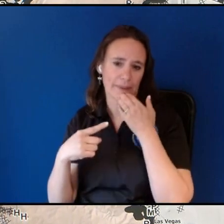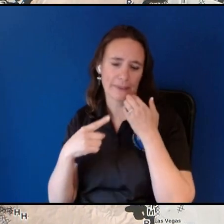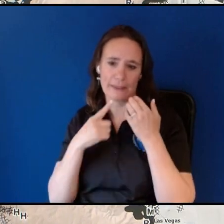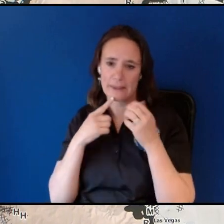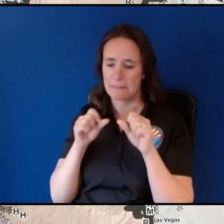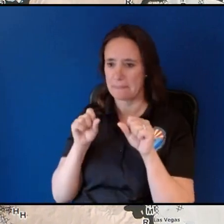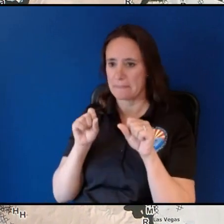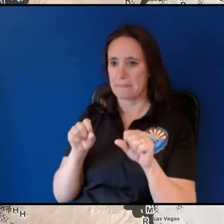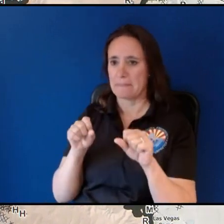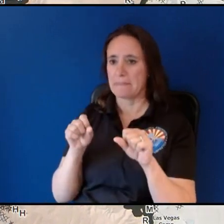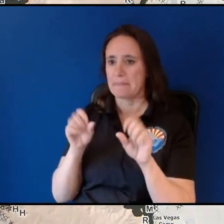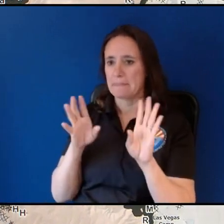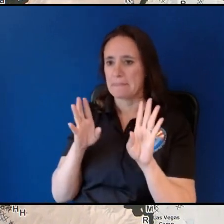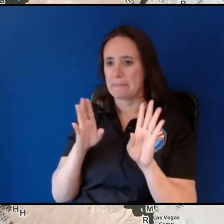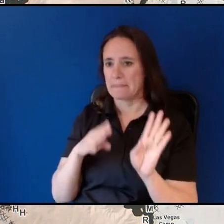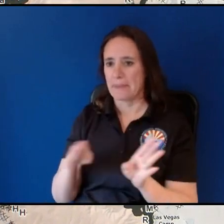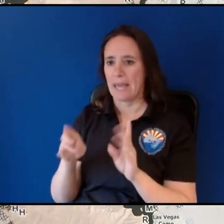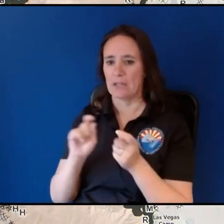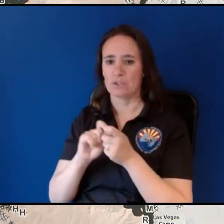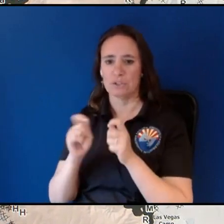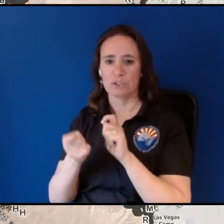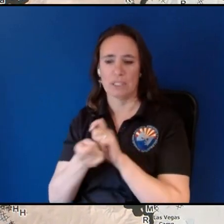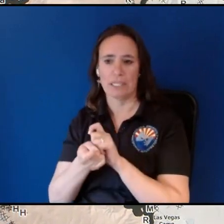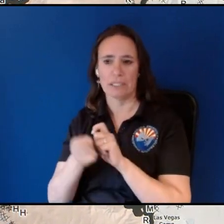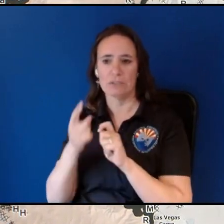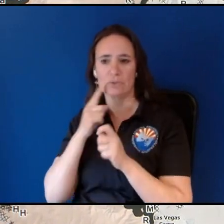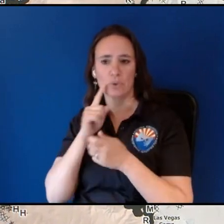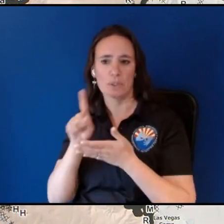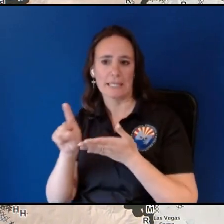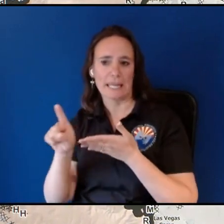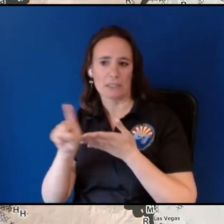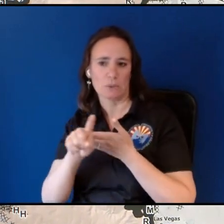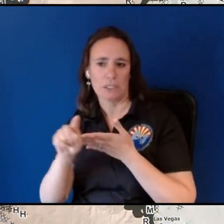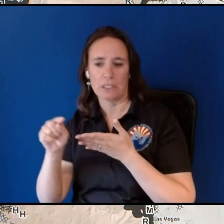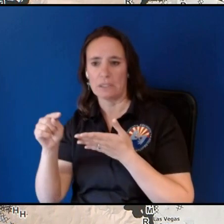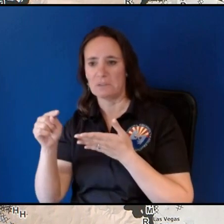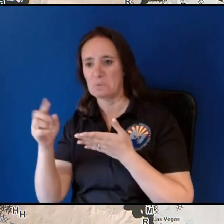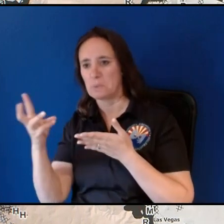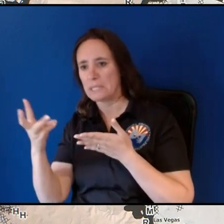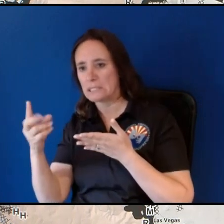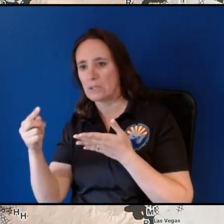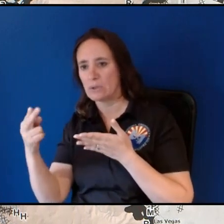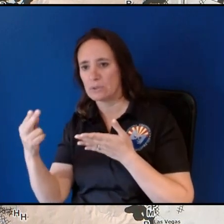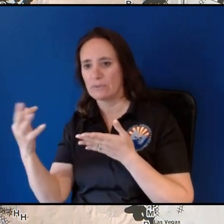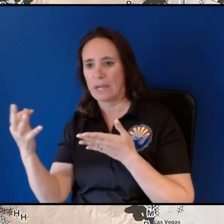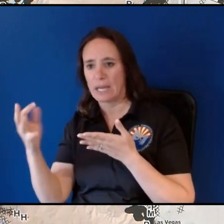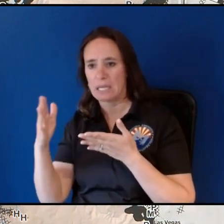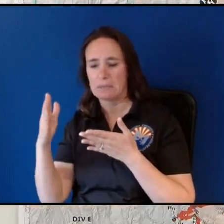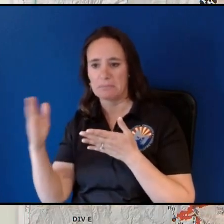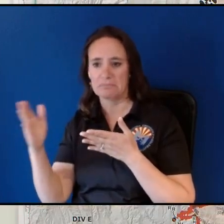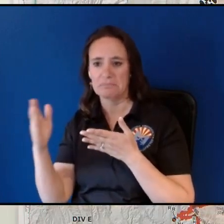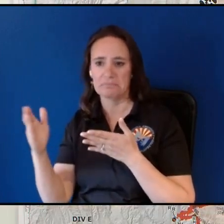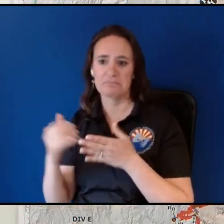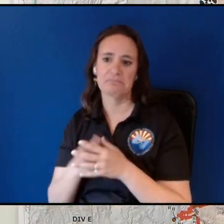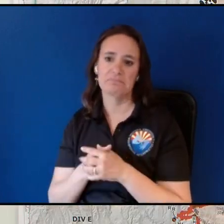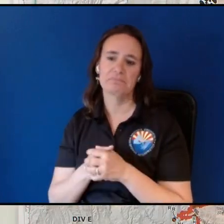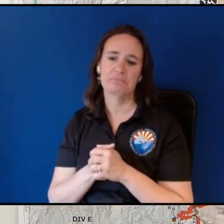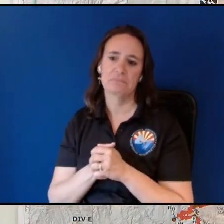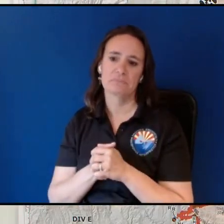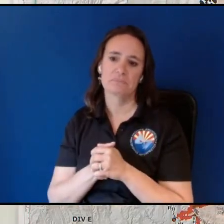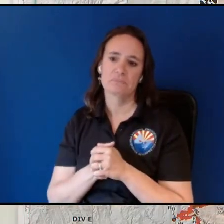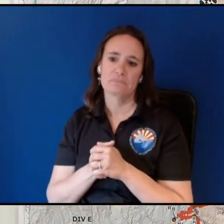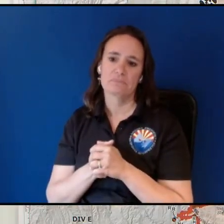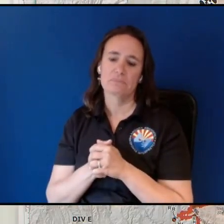change for kind of the second half of next week so following this high pressure it looks like that